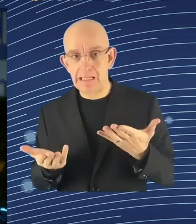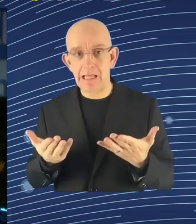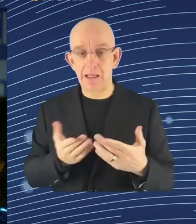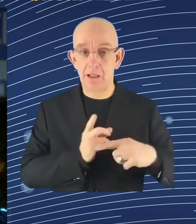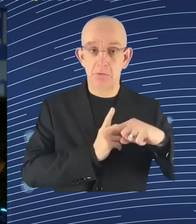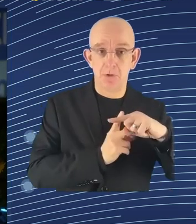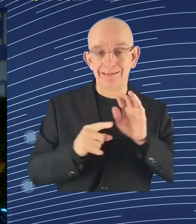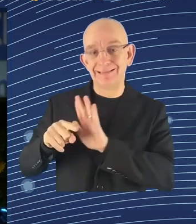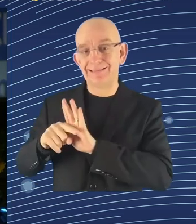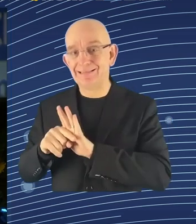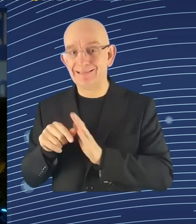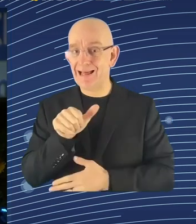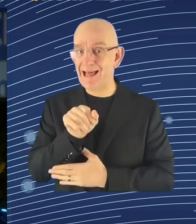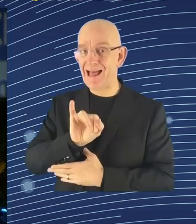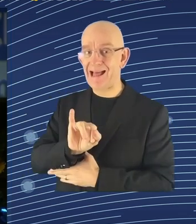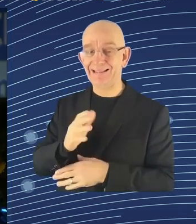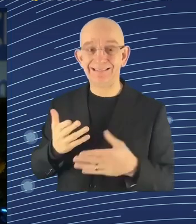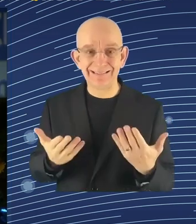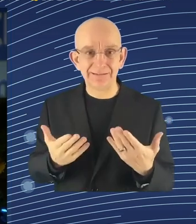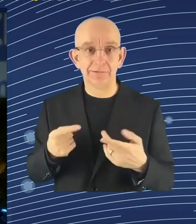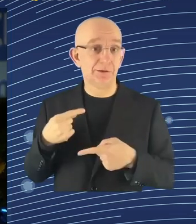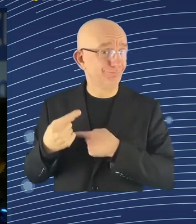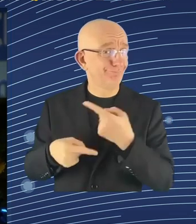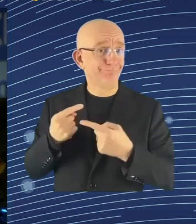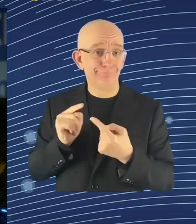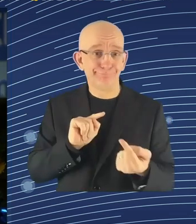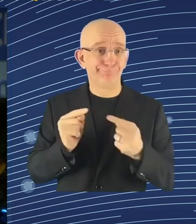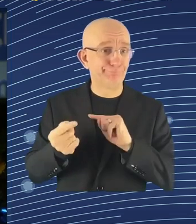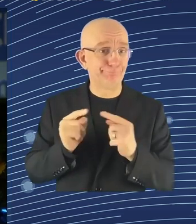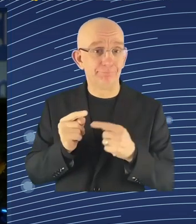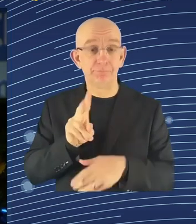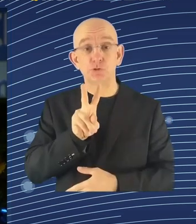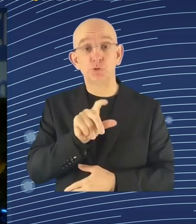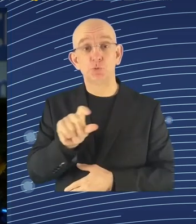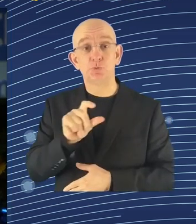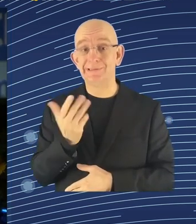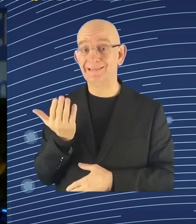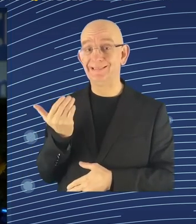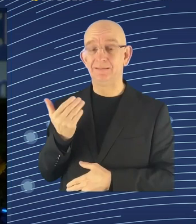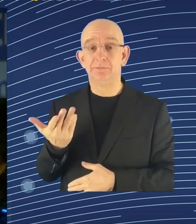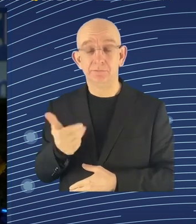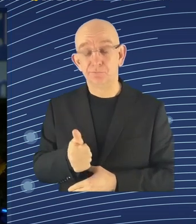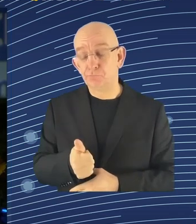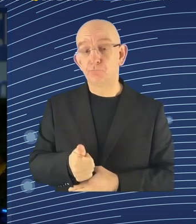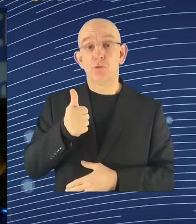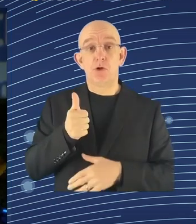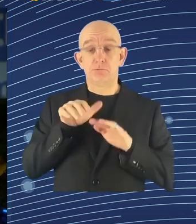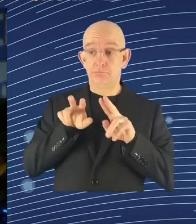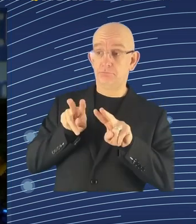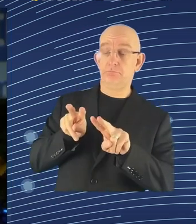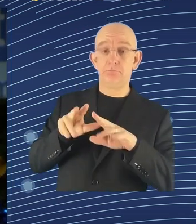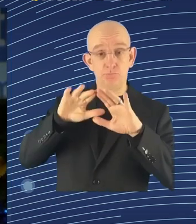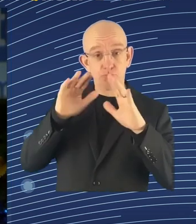at Bletchley Park in the United Kingdom, and also AG7 agreement on the guiding principles on